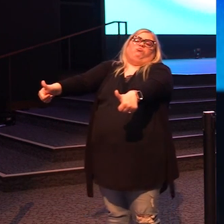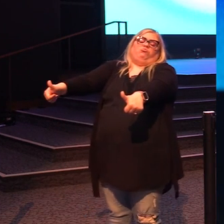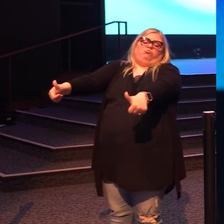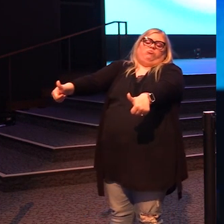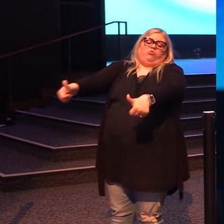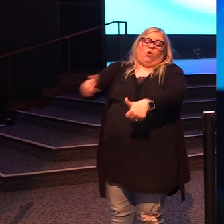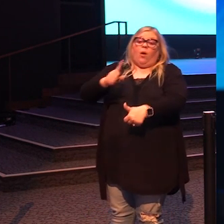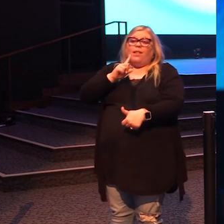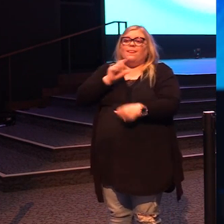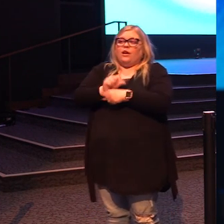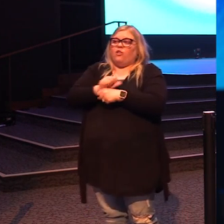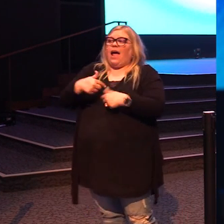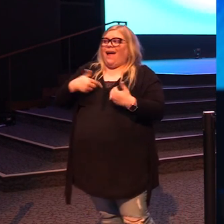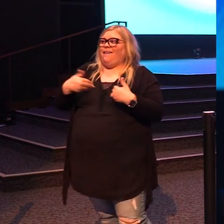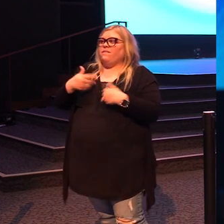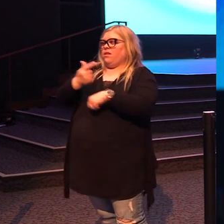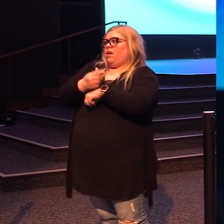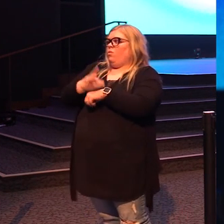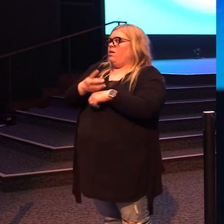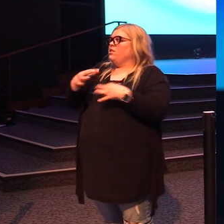Literally got the t-shirt.